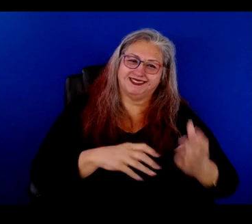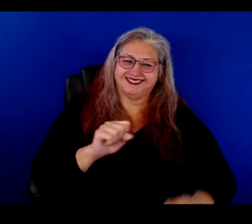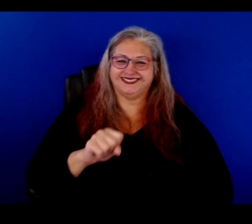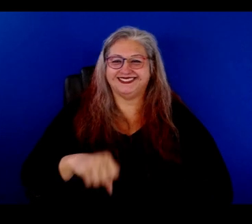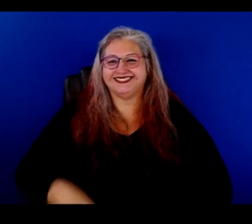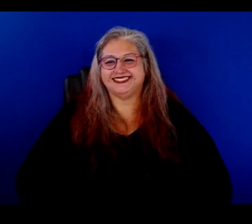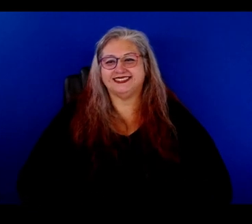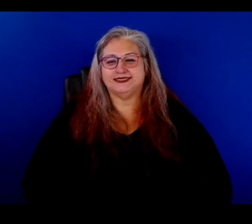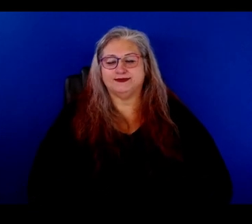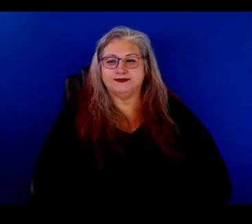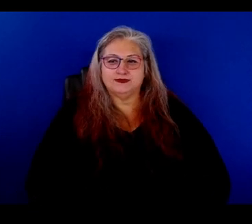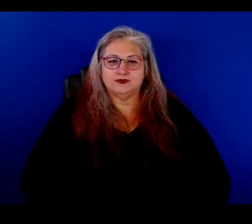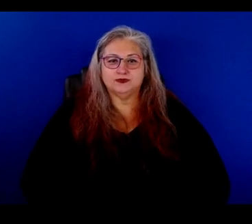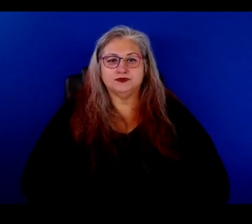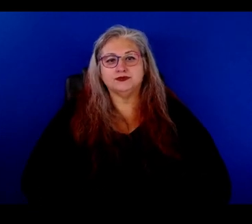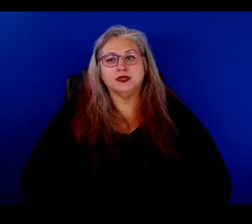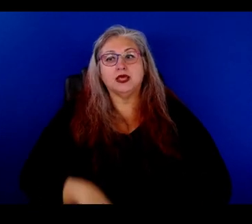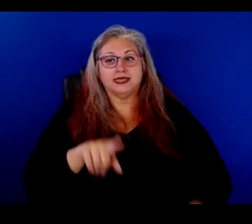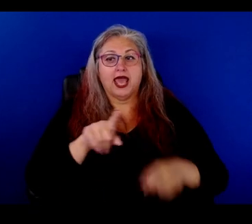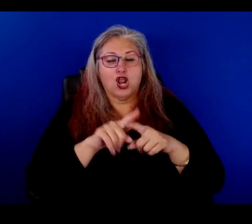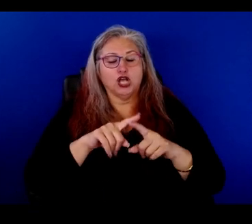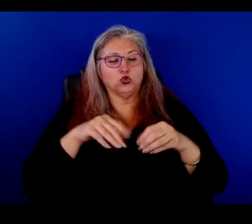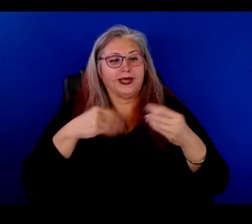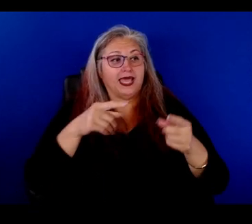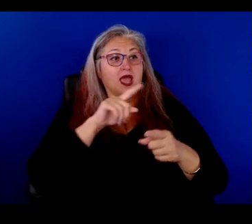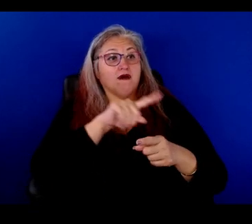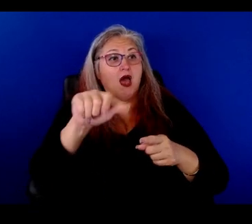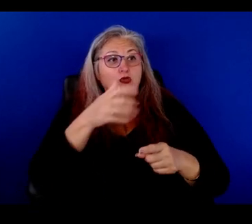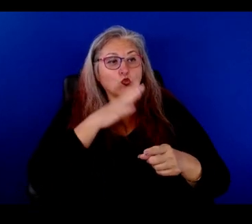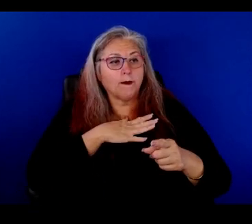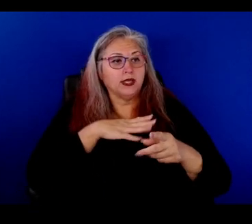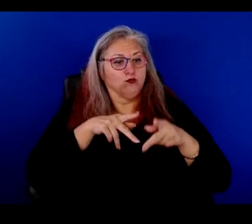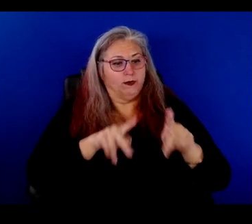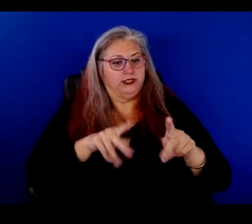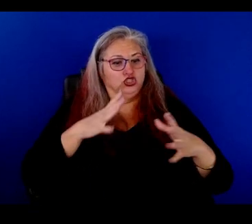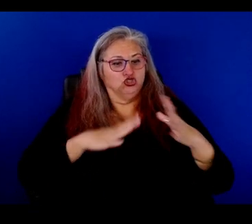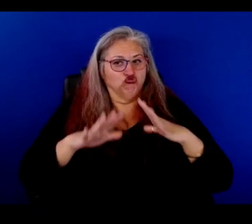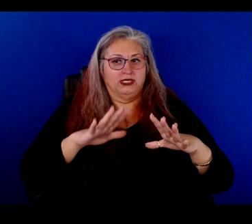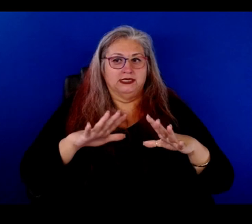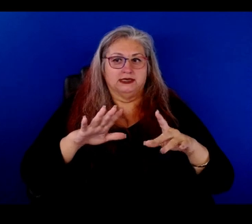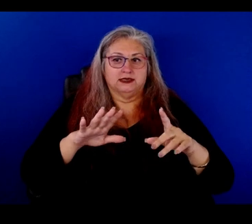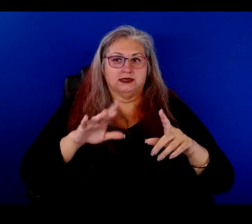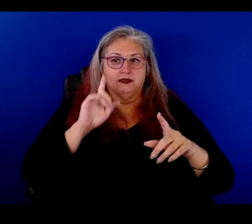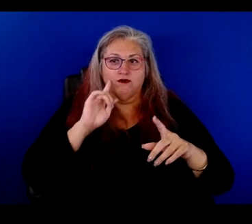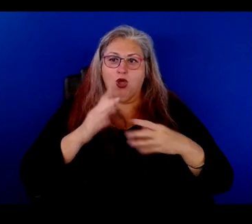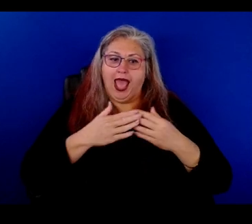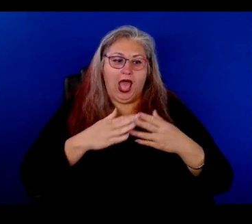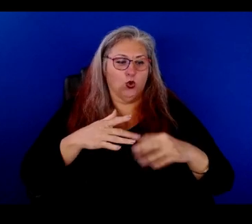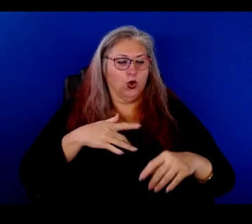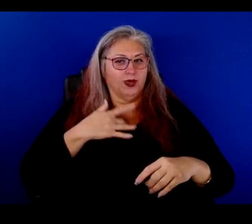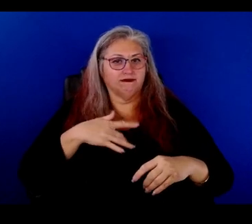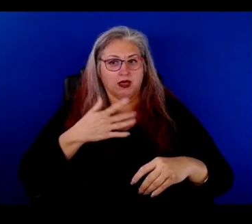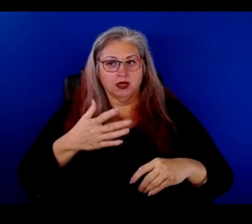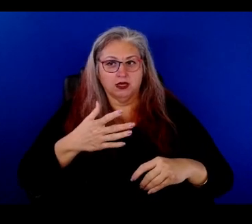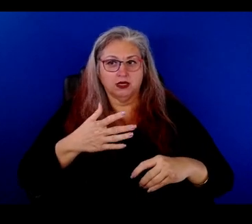Because that, that also, uh, gave permission to other women to dress as we, as we wish. In the full spectrum